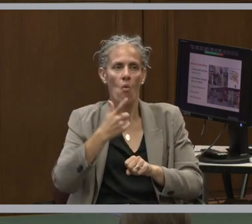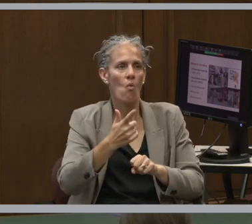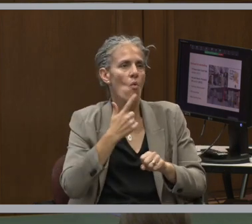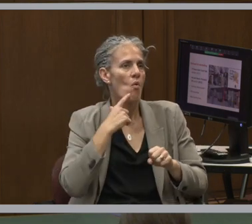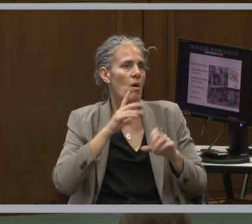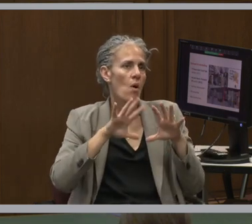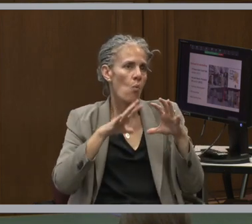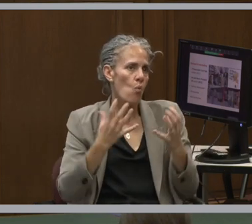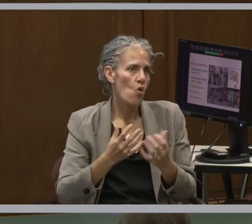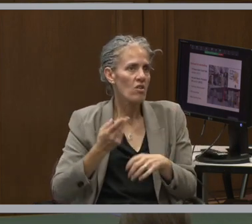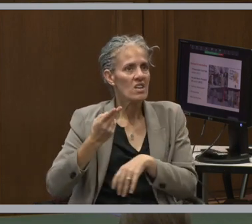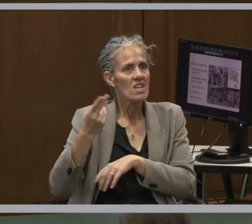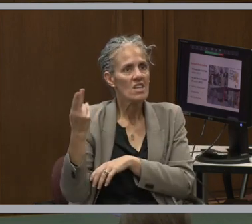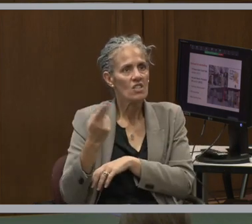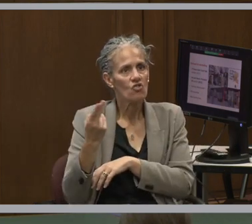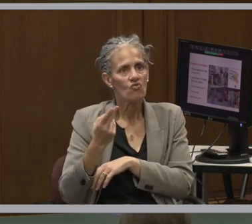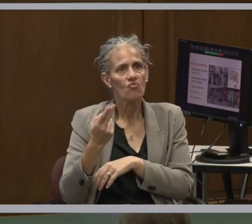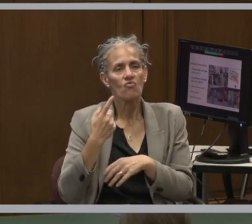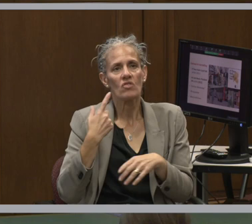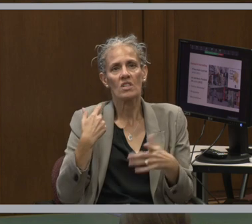histories, which are up online.